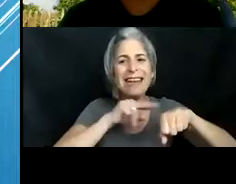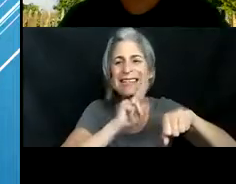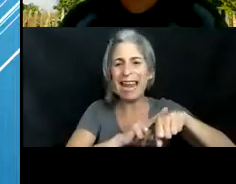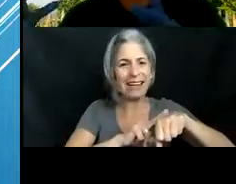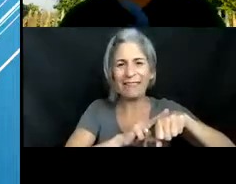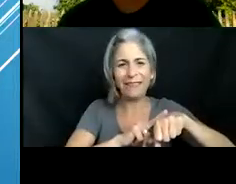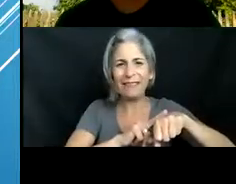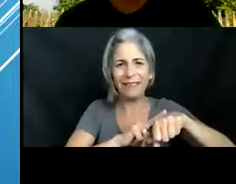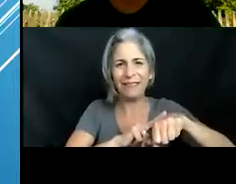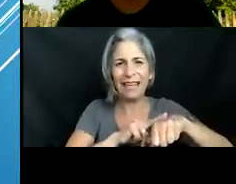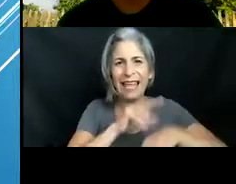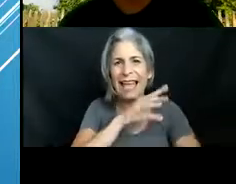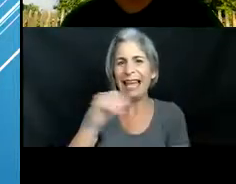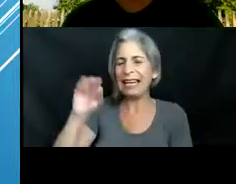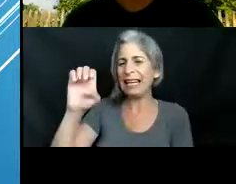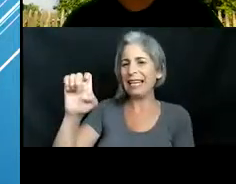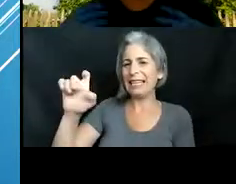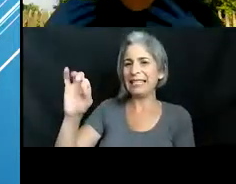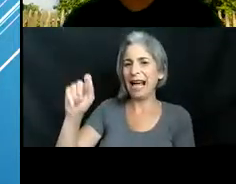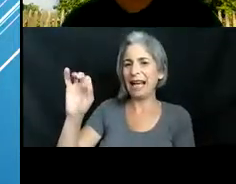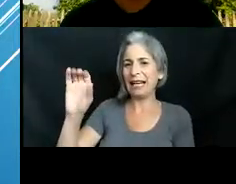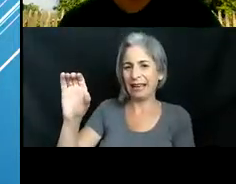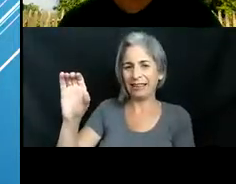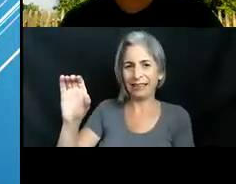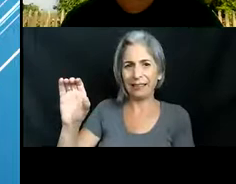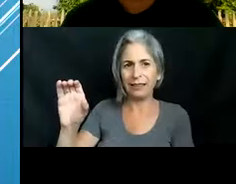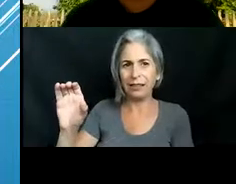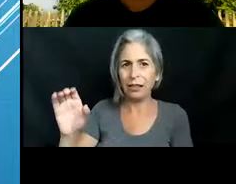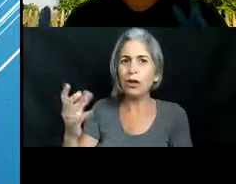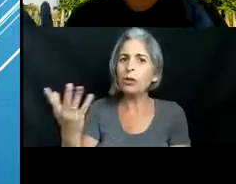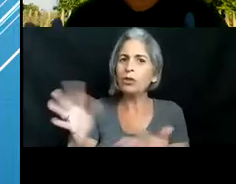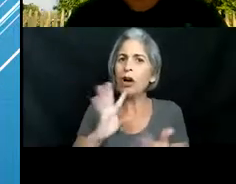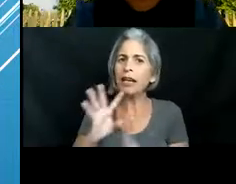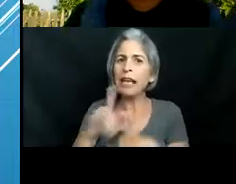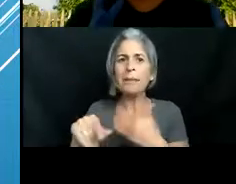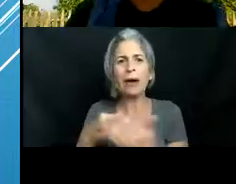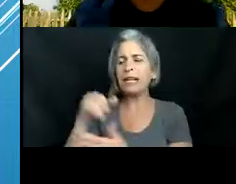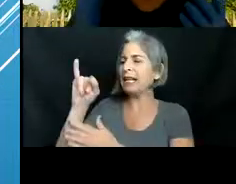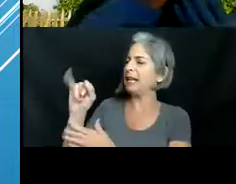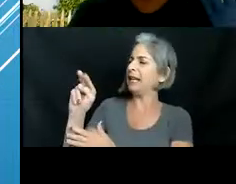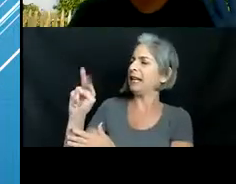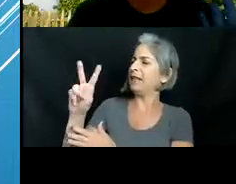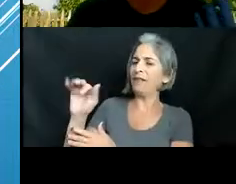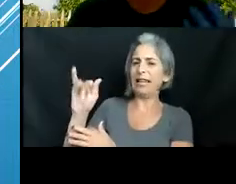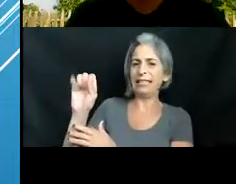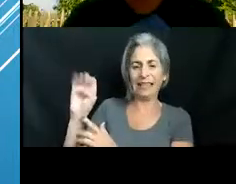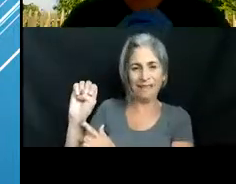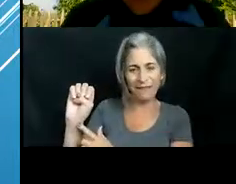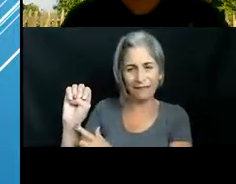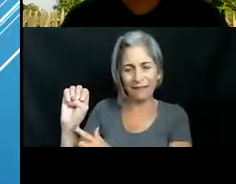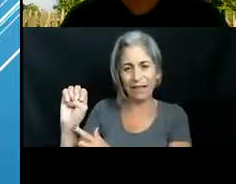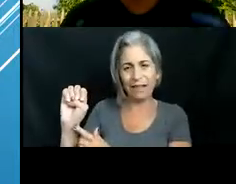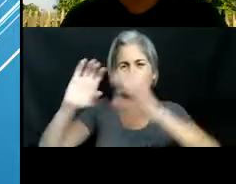so when we talk about our lionfish they're what we call an invasive species um but there is another subcategory